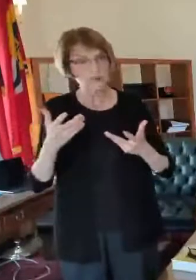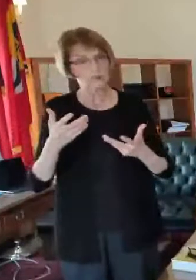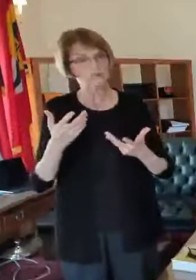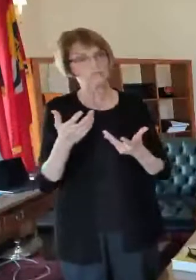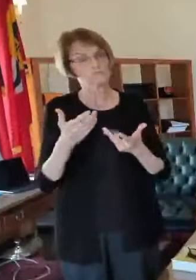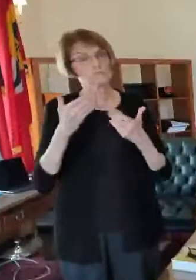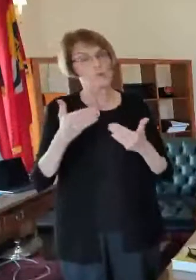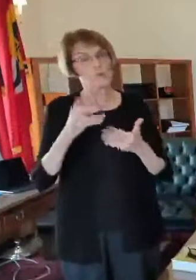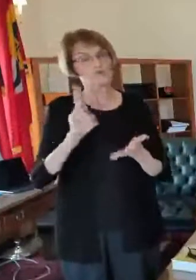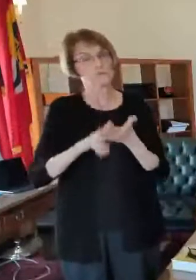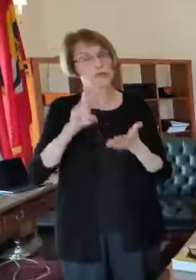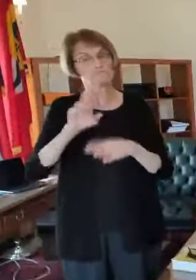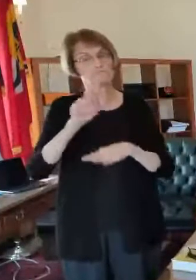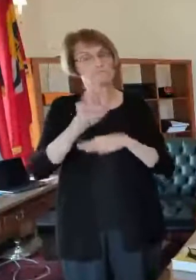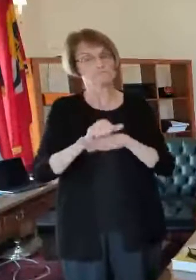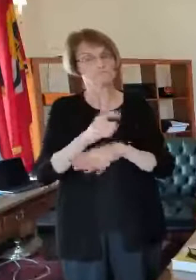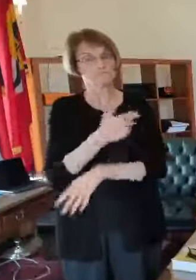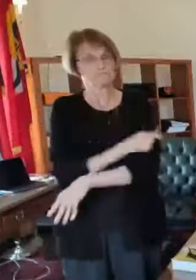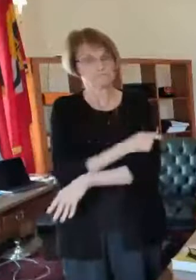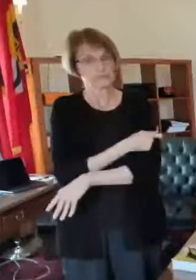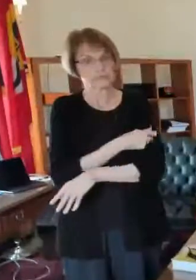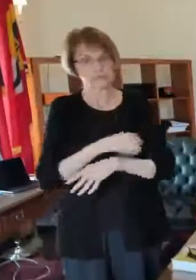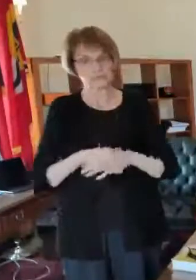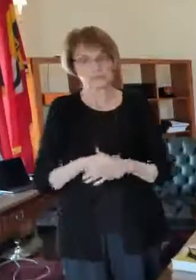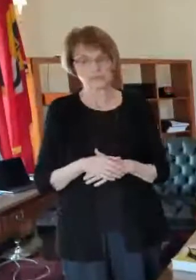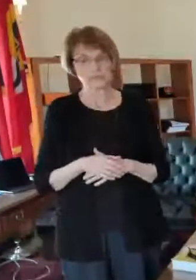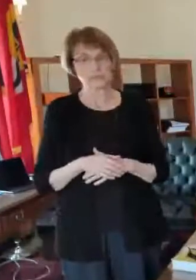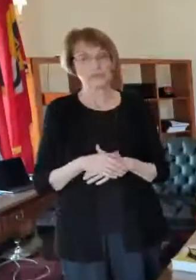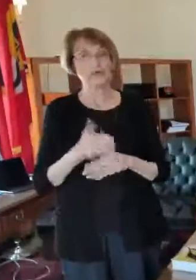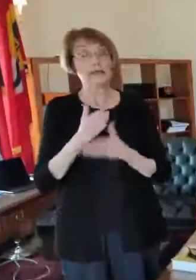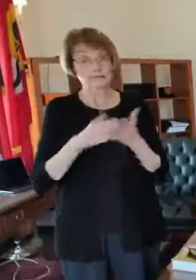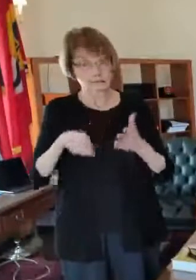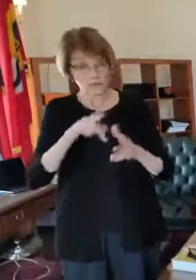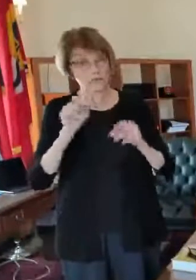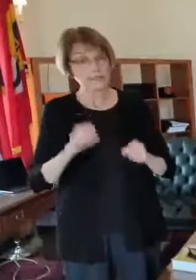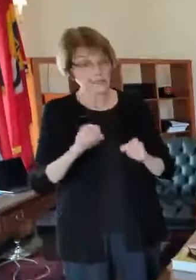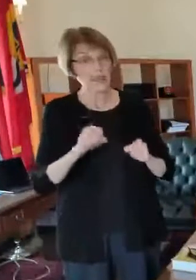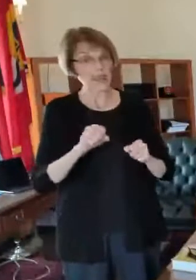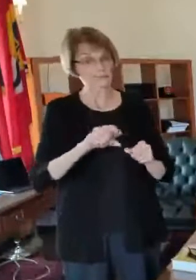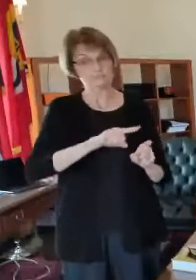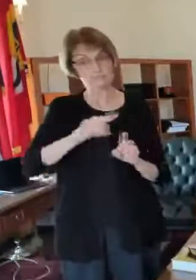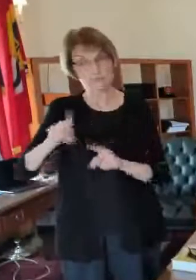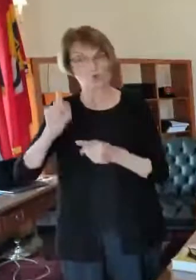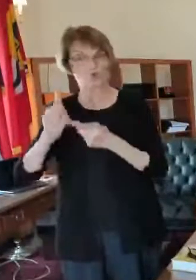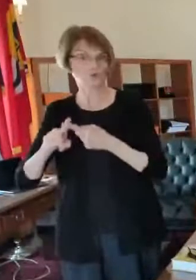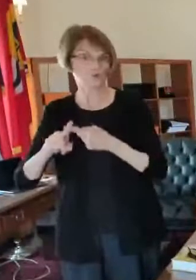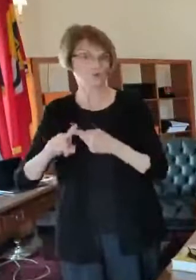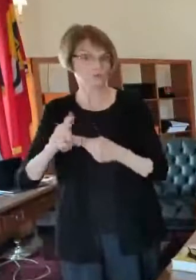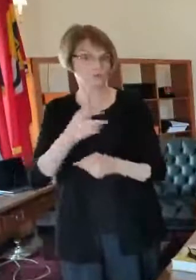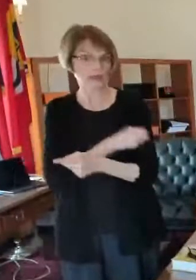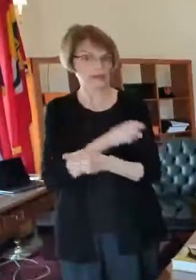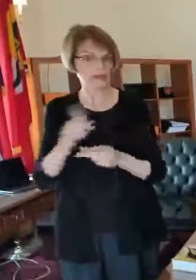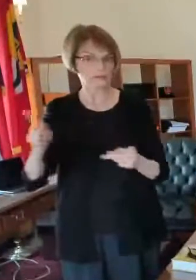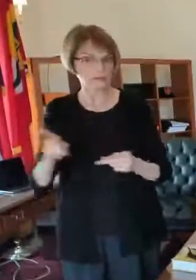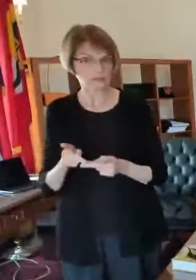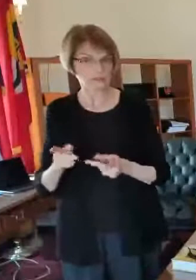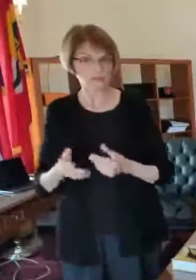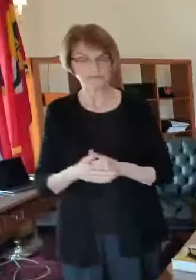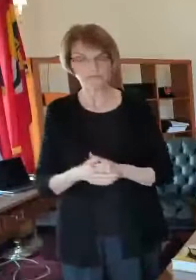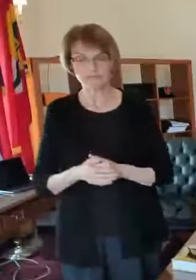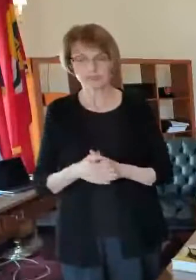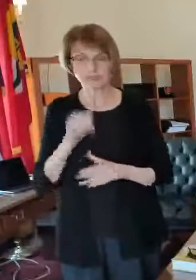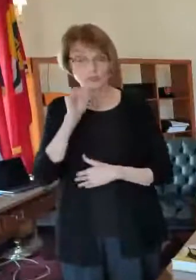the vaccine some of them are able to come to a vaccination site uh tomorrow for example i know that we have